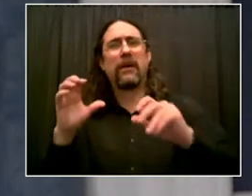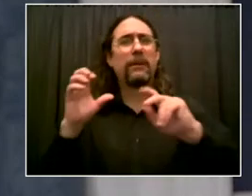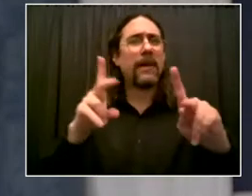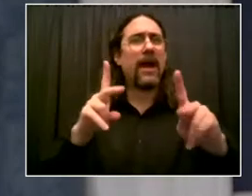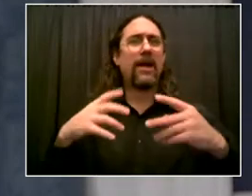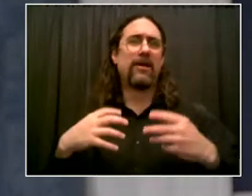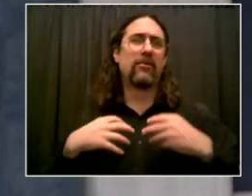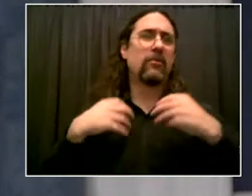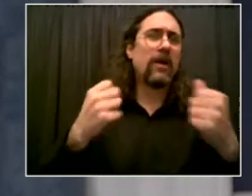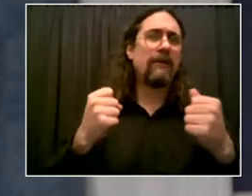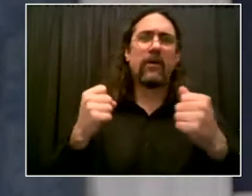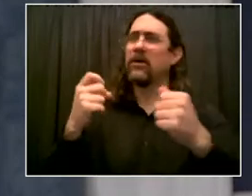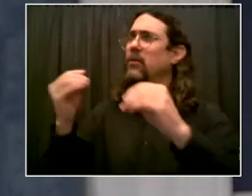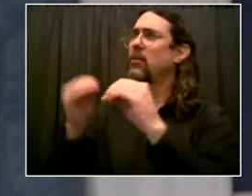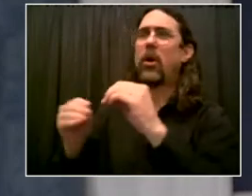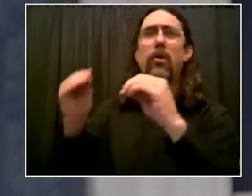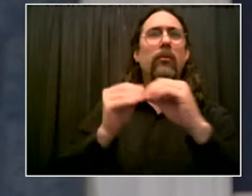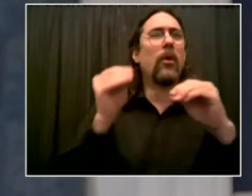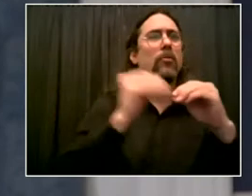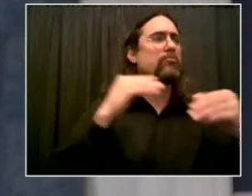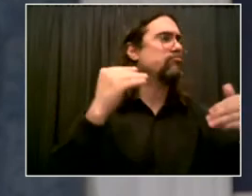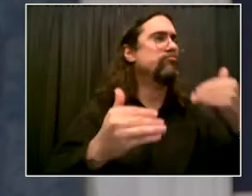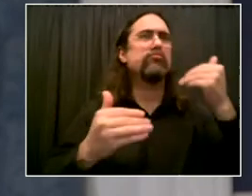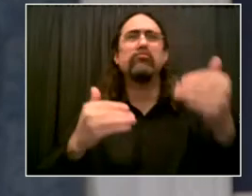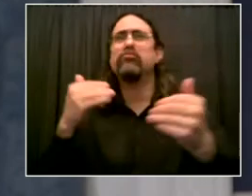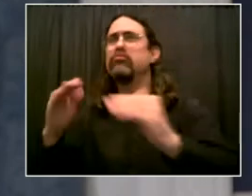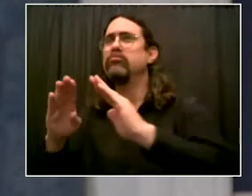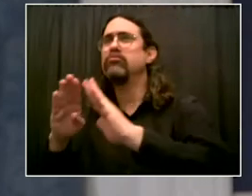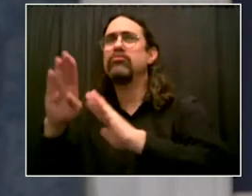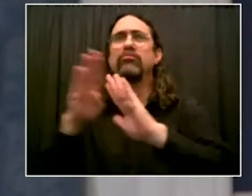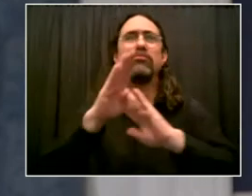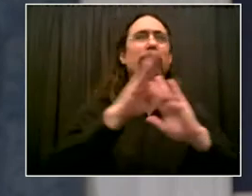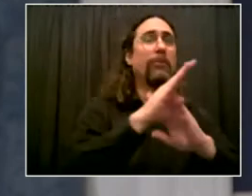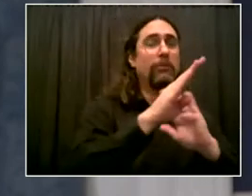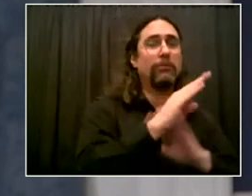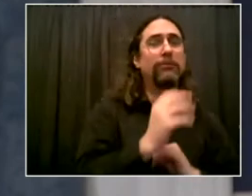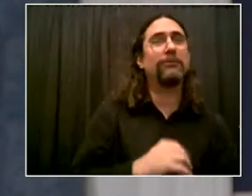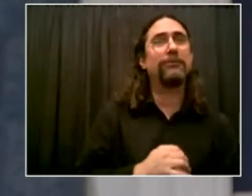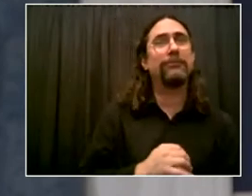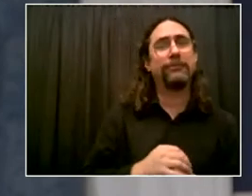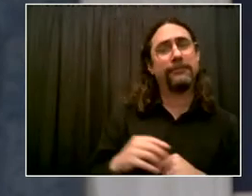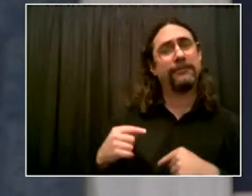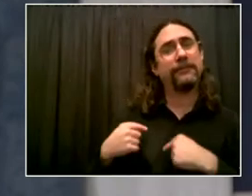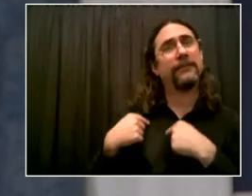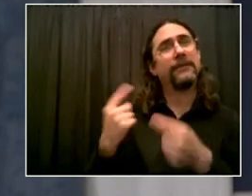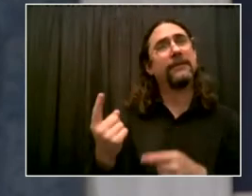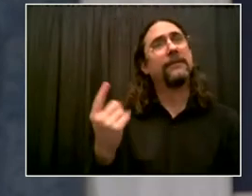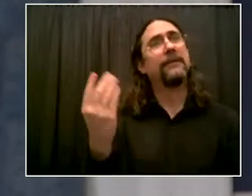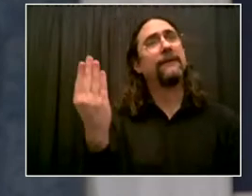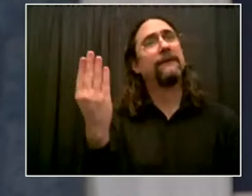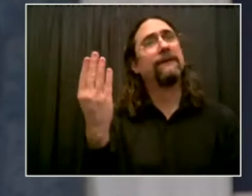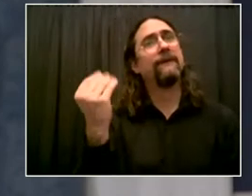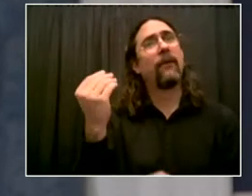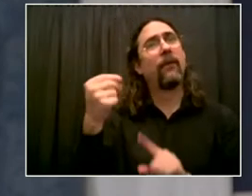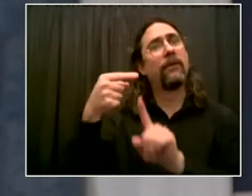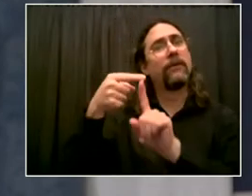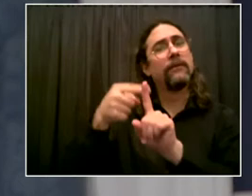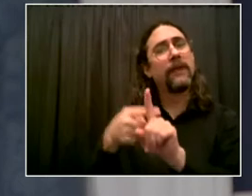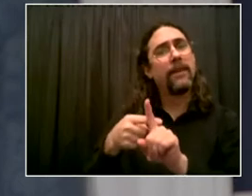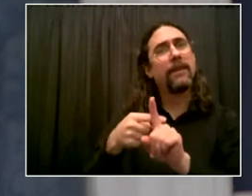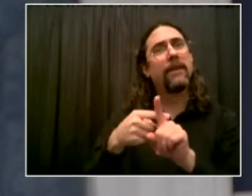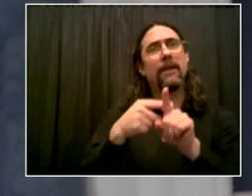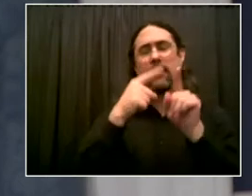months focused on responding to the pandemic, and at EDC we were proud to play an important role in that. As